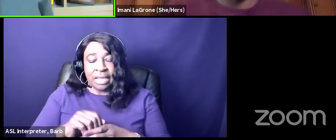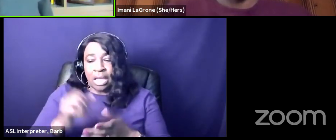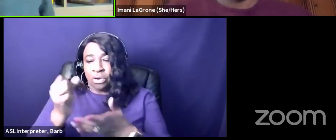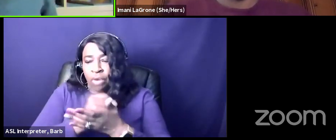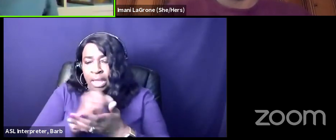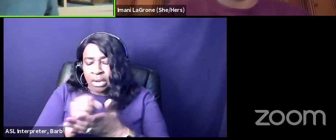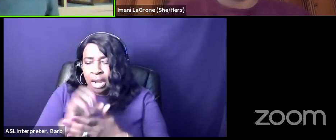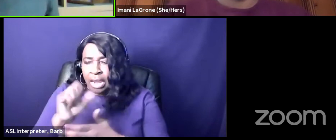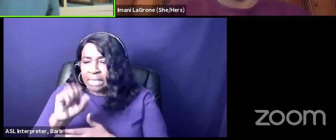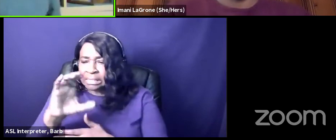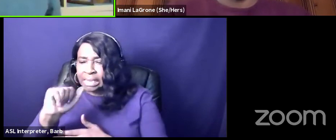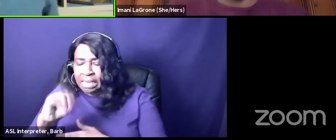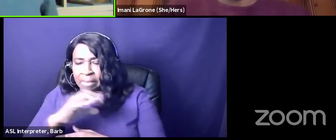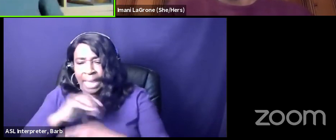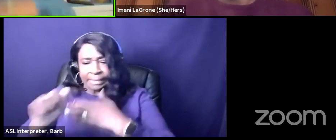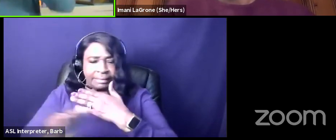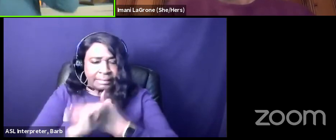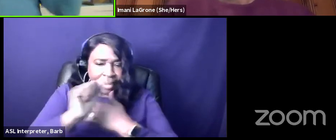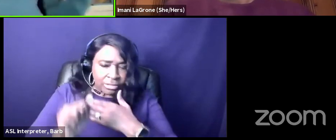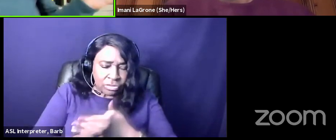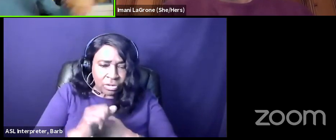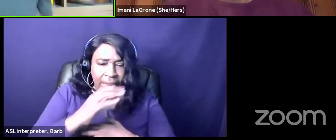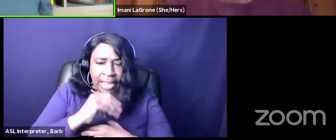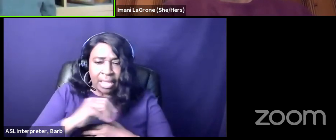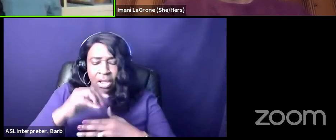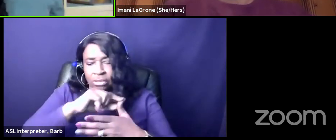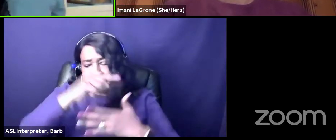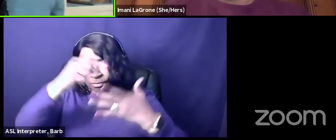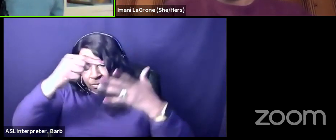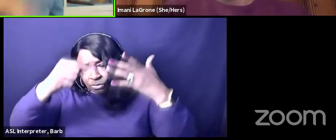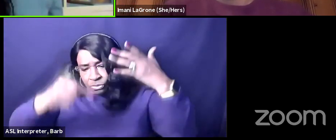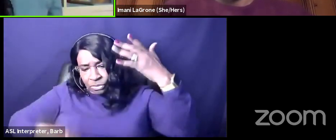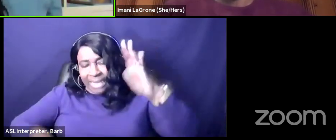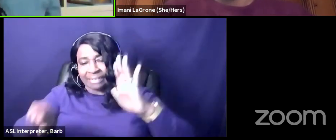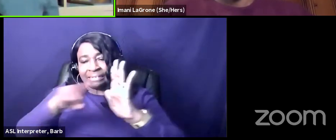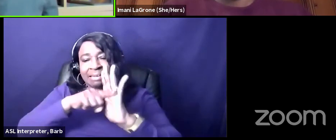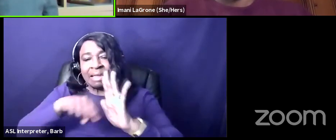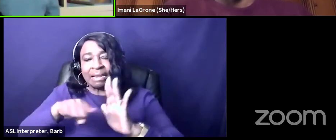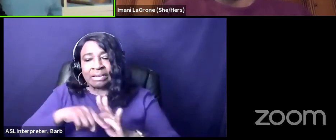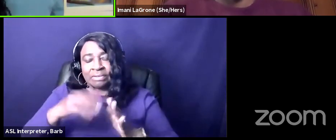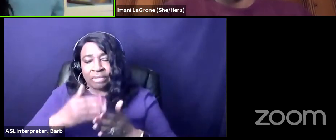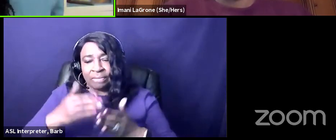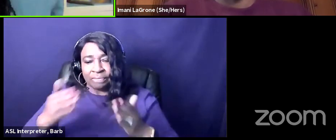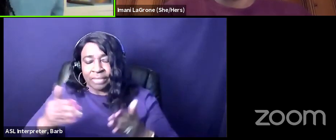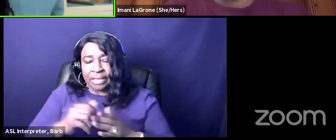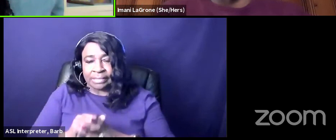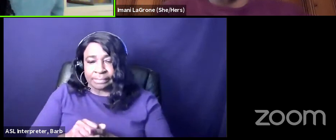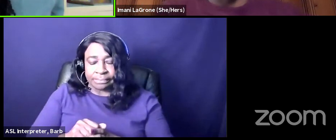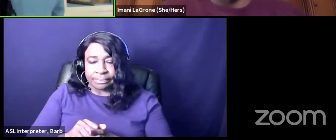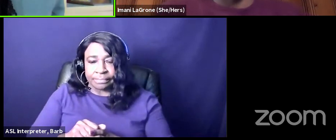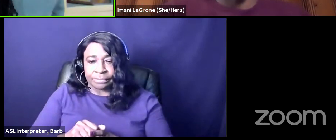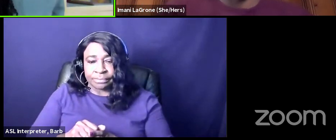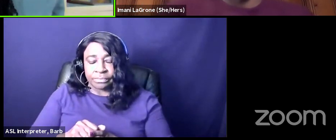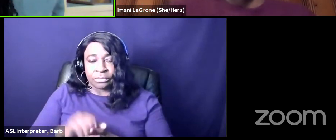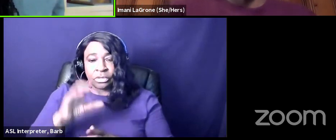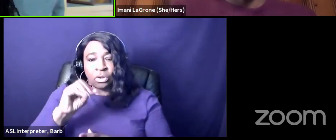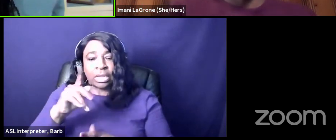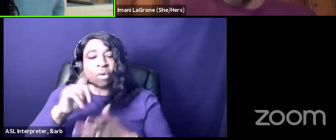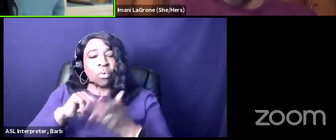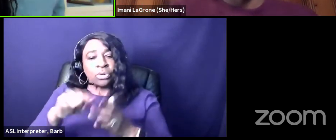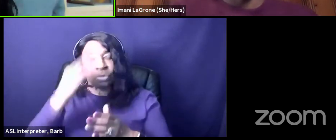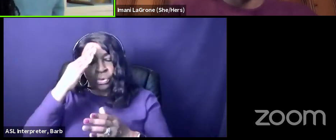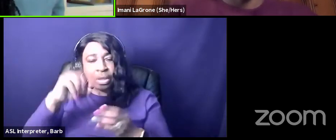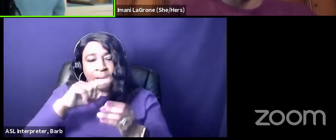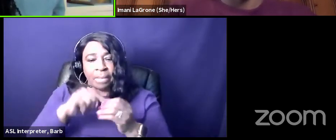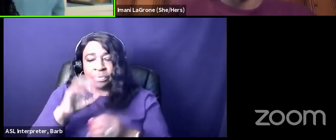and danger and all the negative things okay boko haram you name it all right what do you know about the